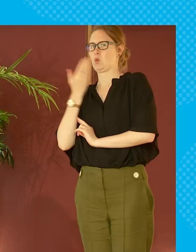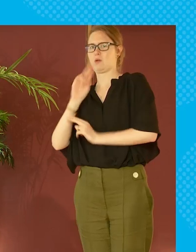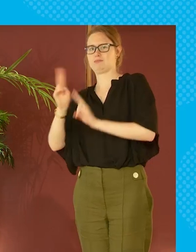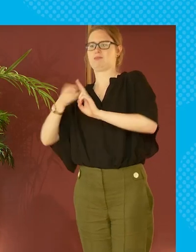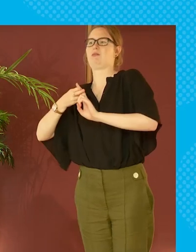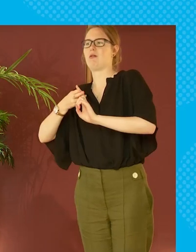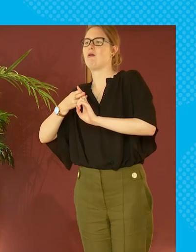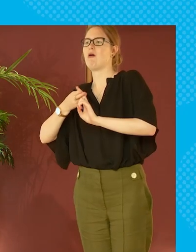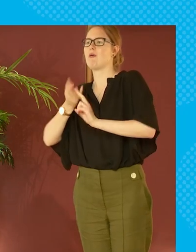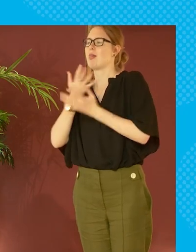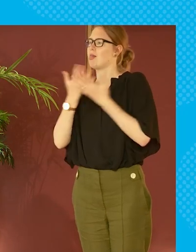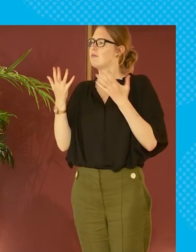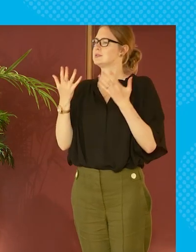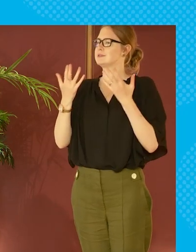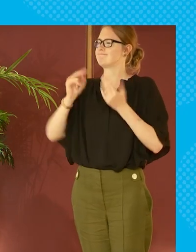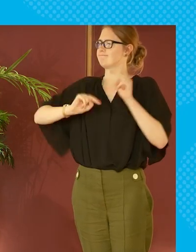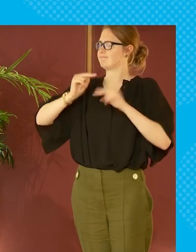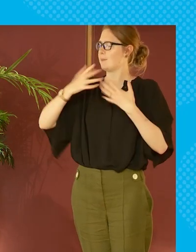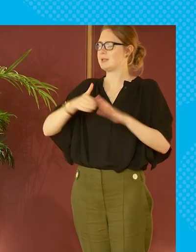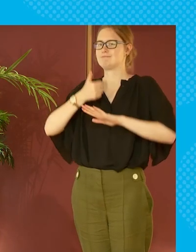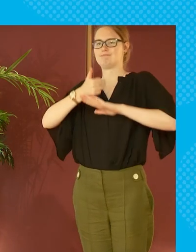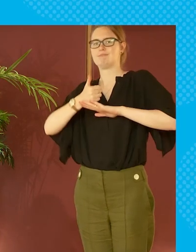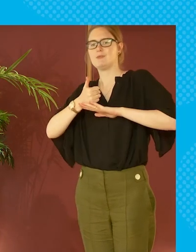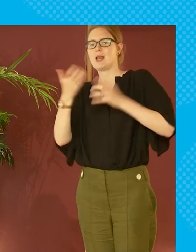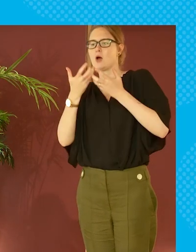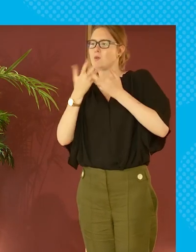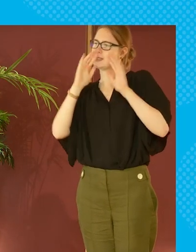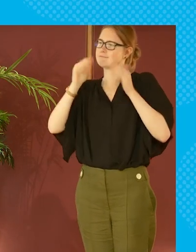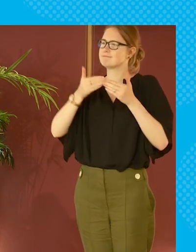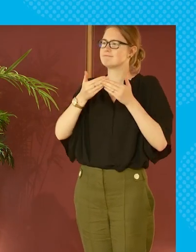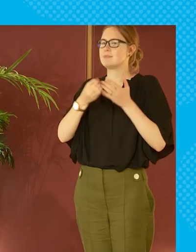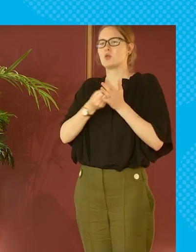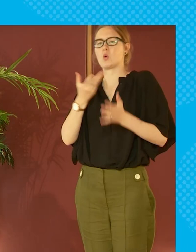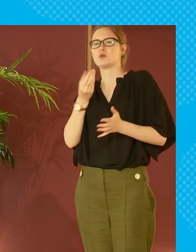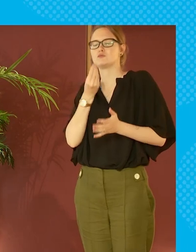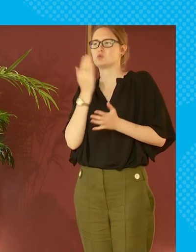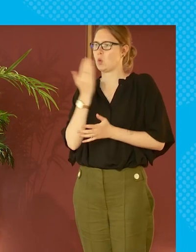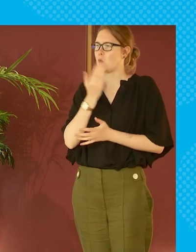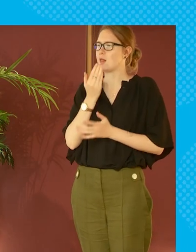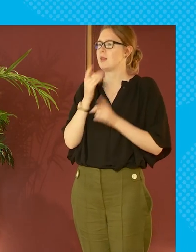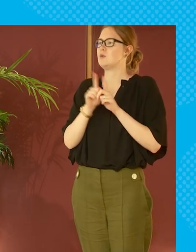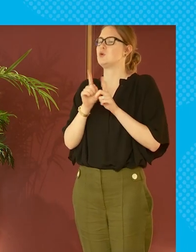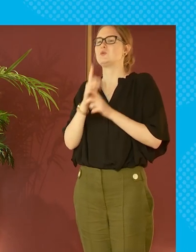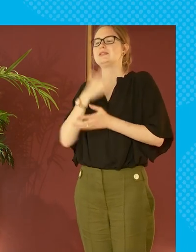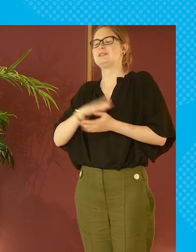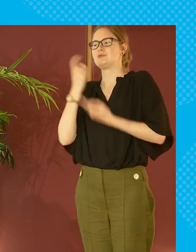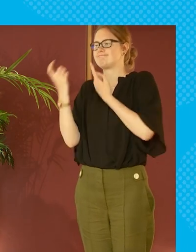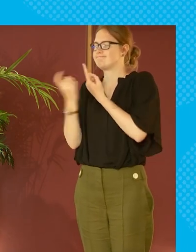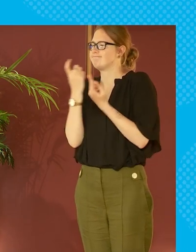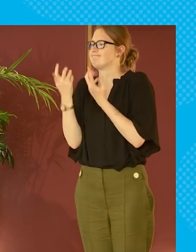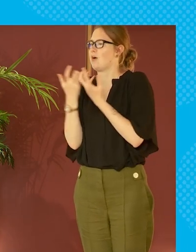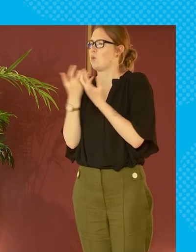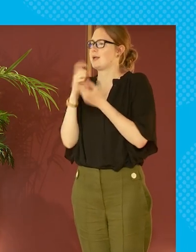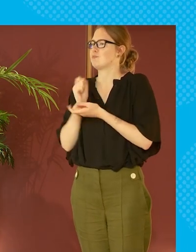in schools whilst there are a number of measures that have been taken to address it looking at the cost of the school day i think we need to look to